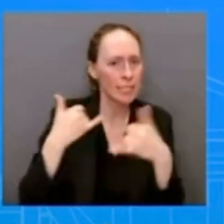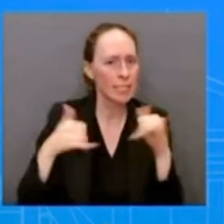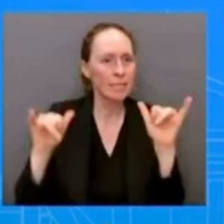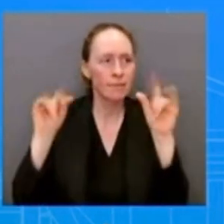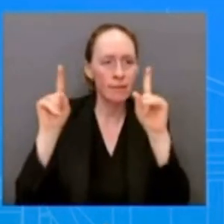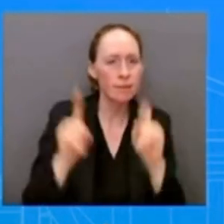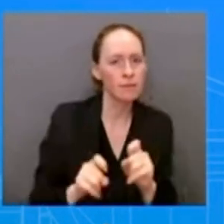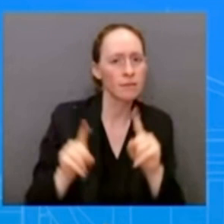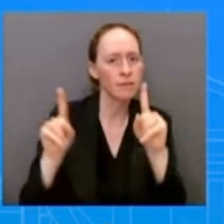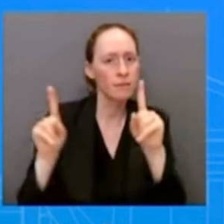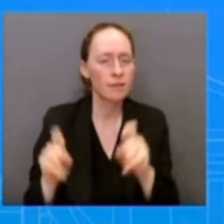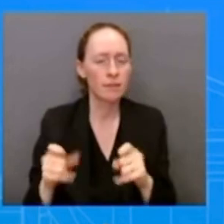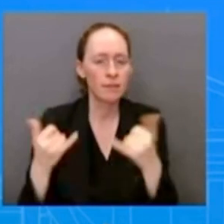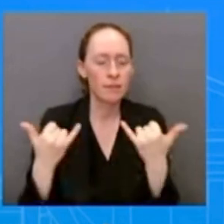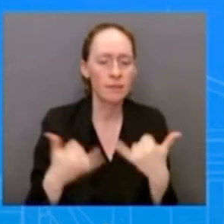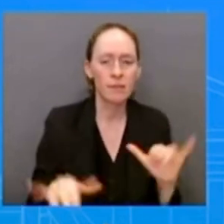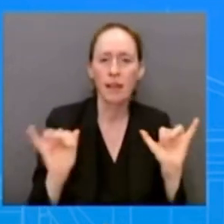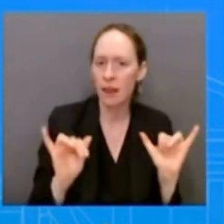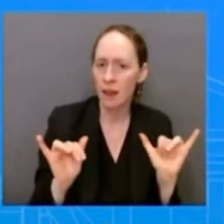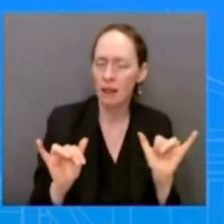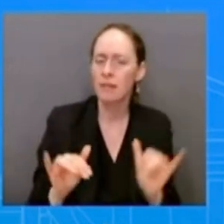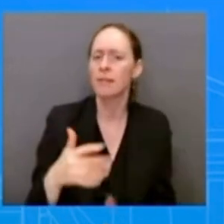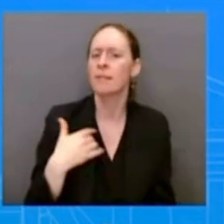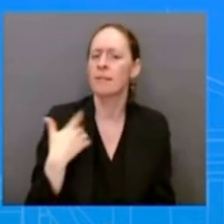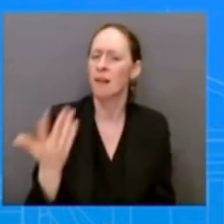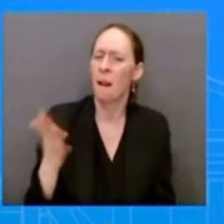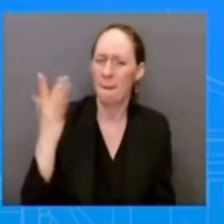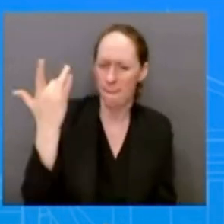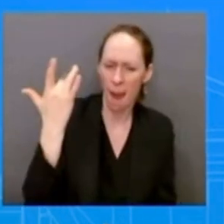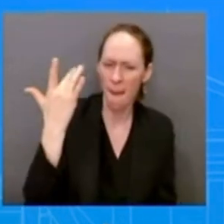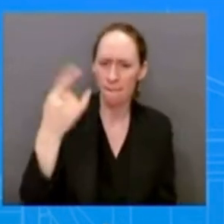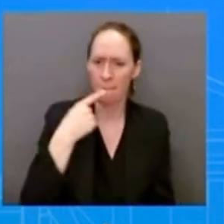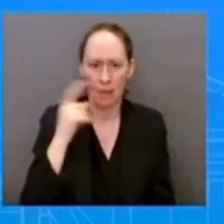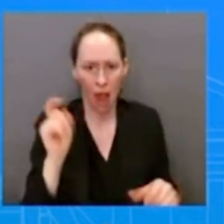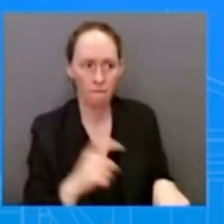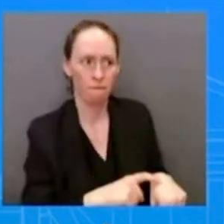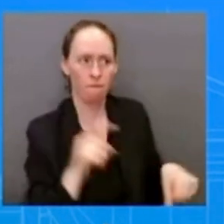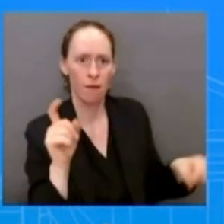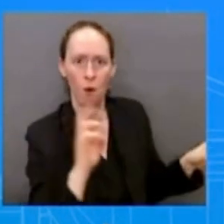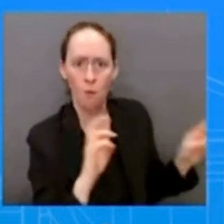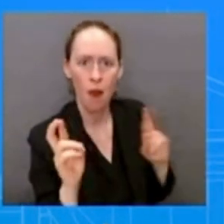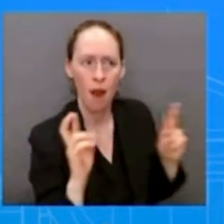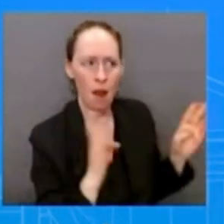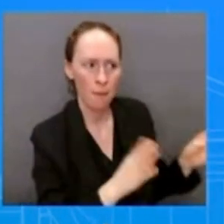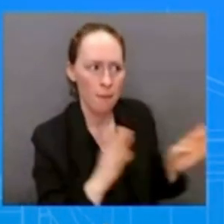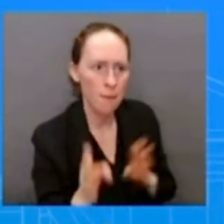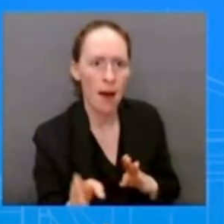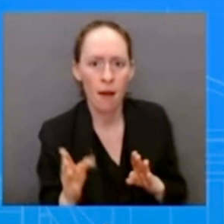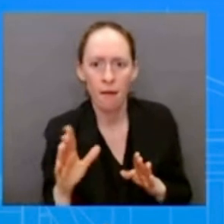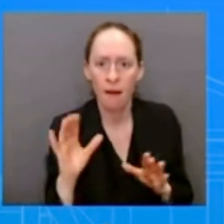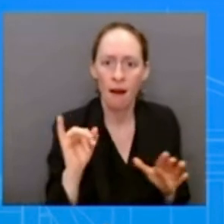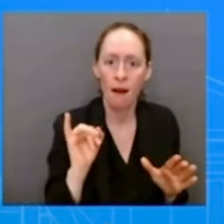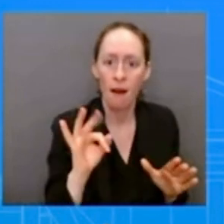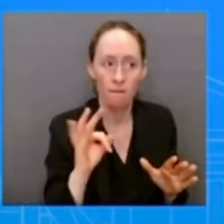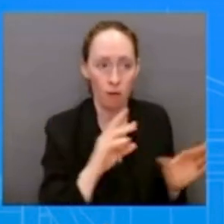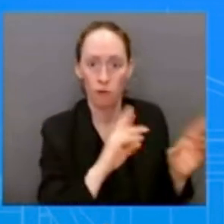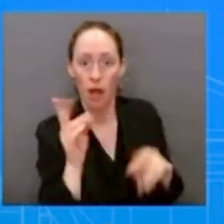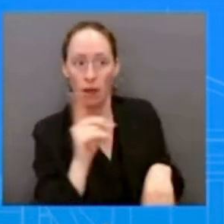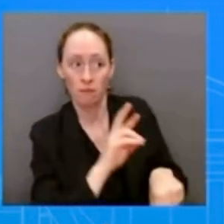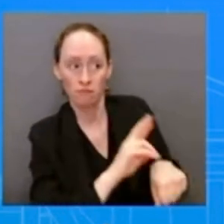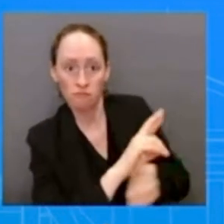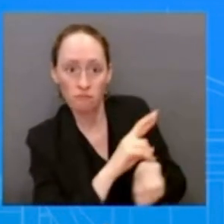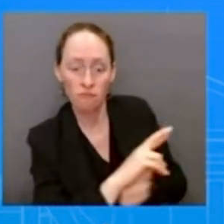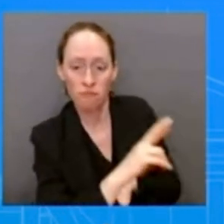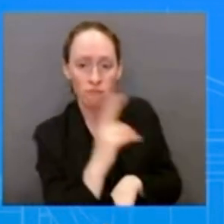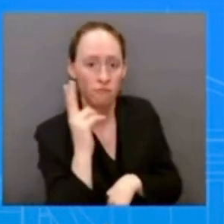a nuclear attack at any time do you think north korea's nuclear attack is imminent